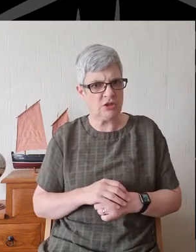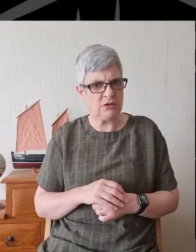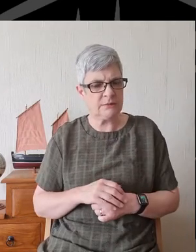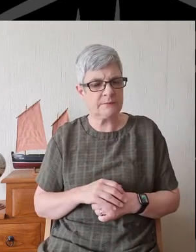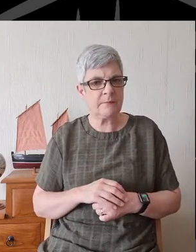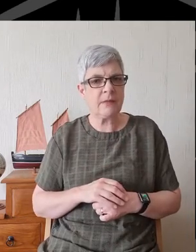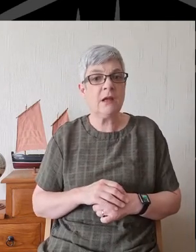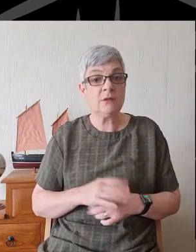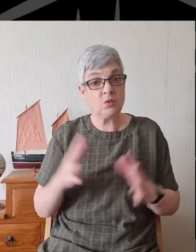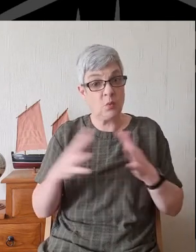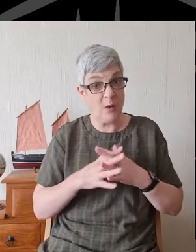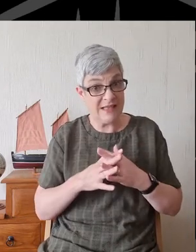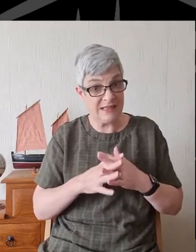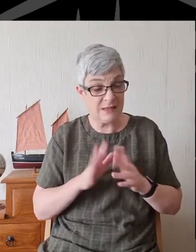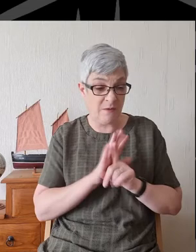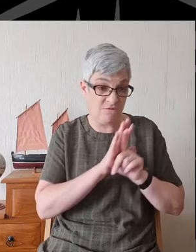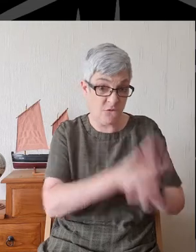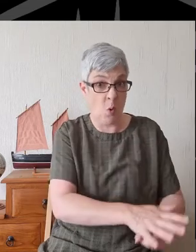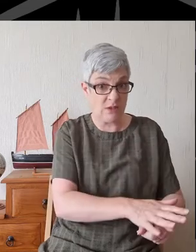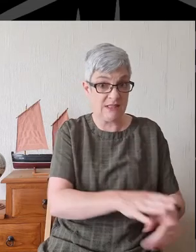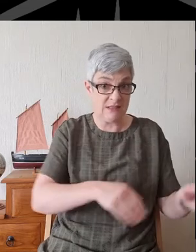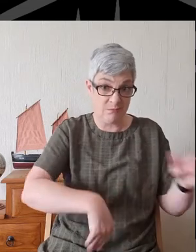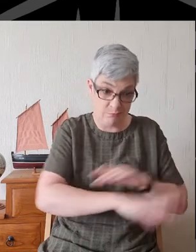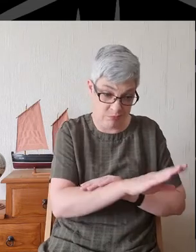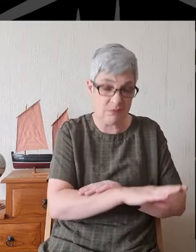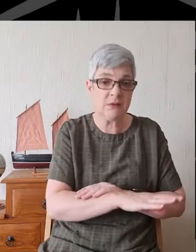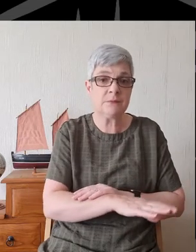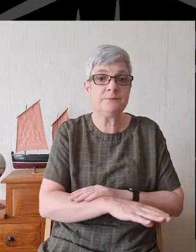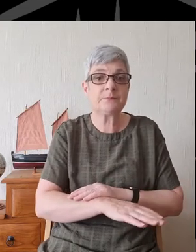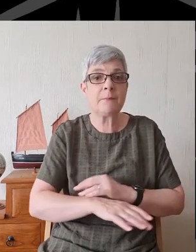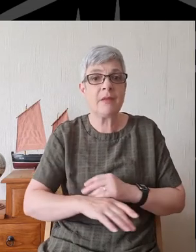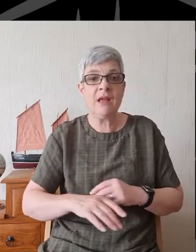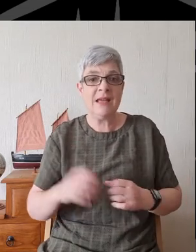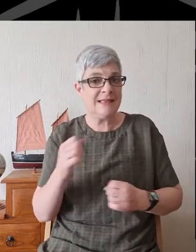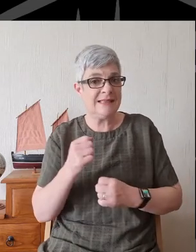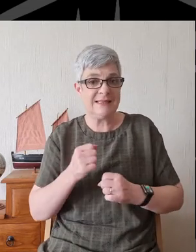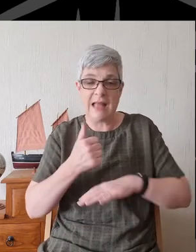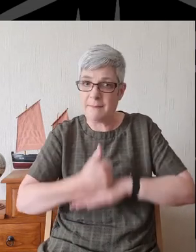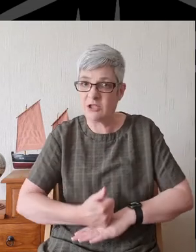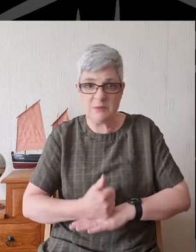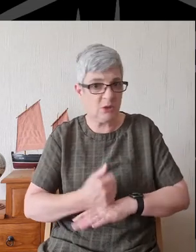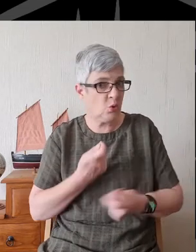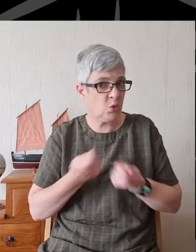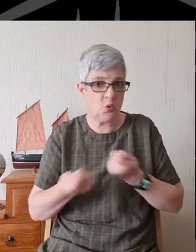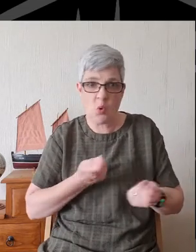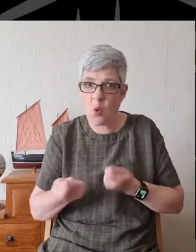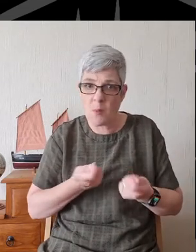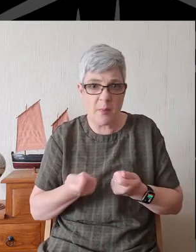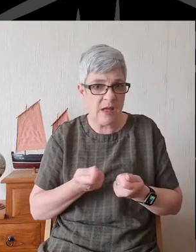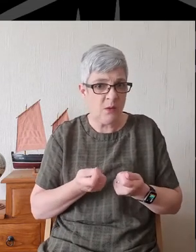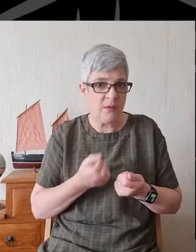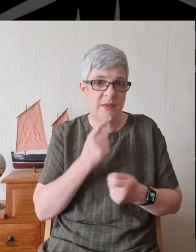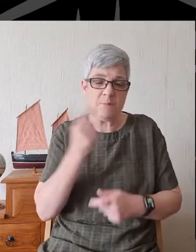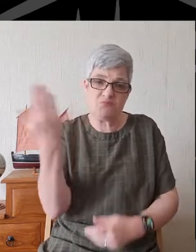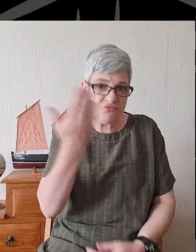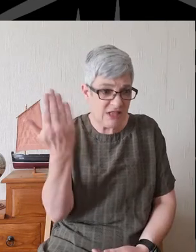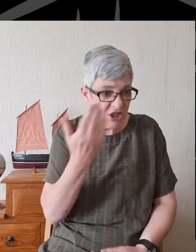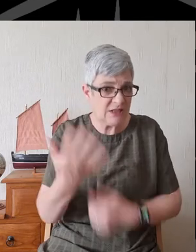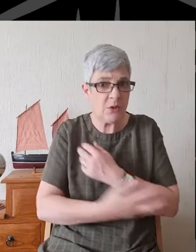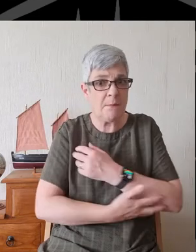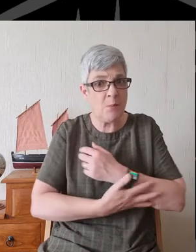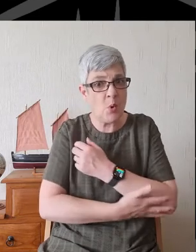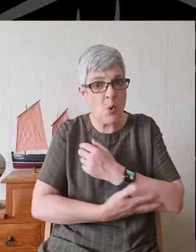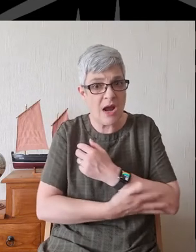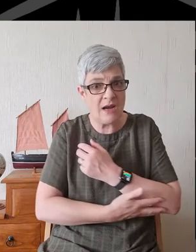And so, the Wesleys were forced out. The establishment couldn't cope with the gospel being preached to the poor and the poor turning to